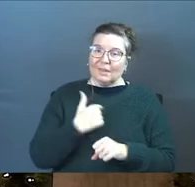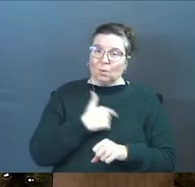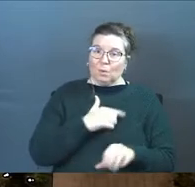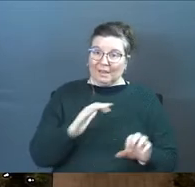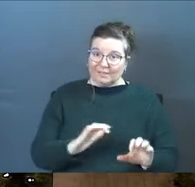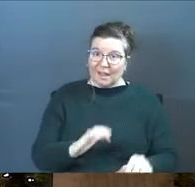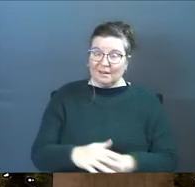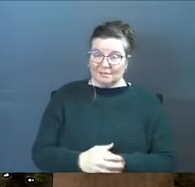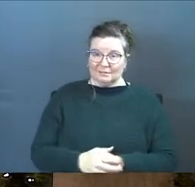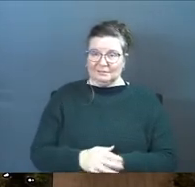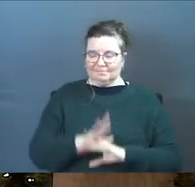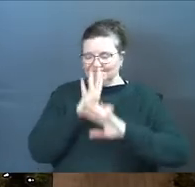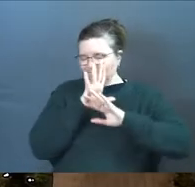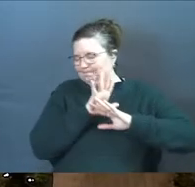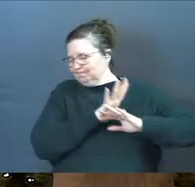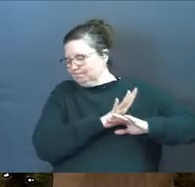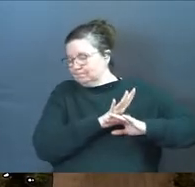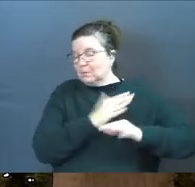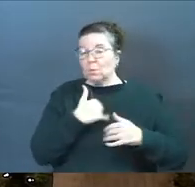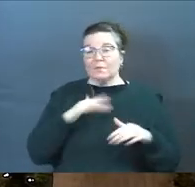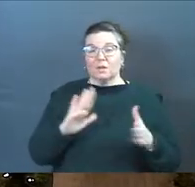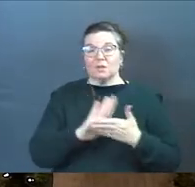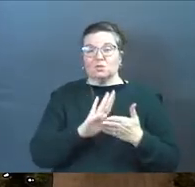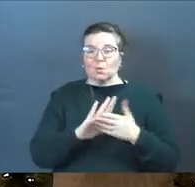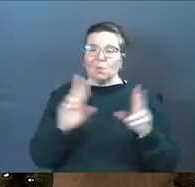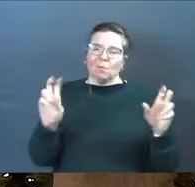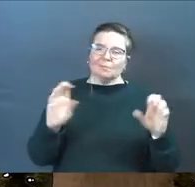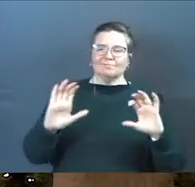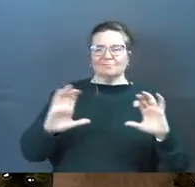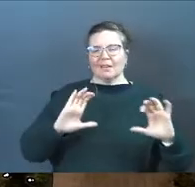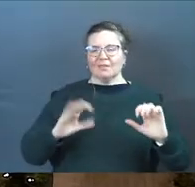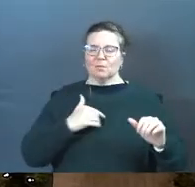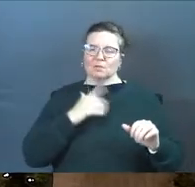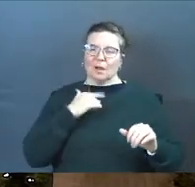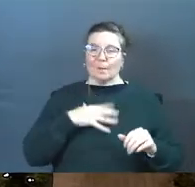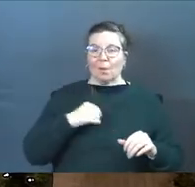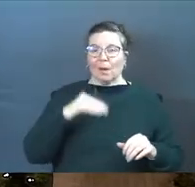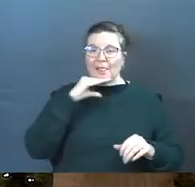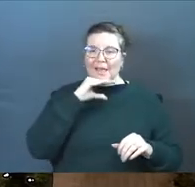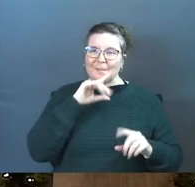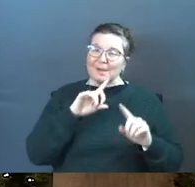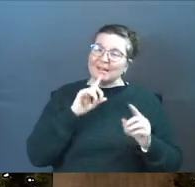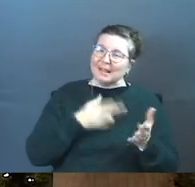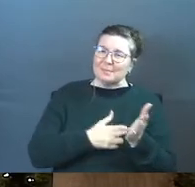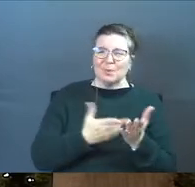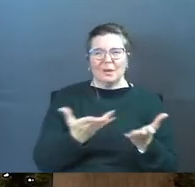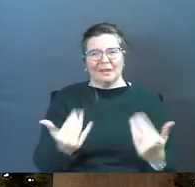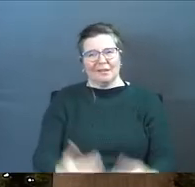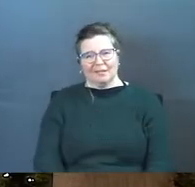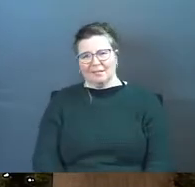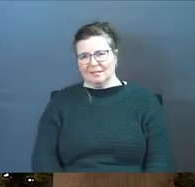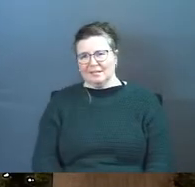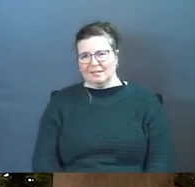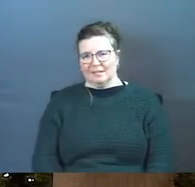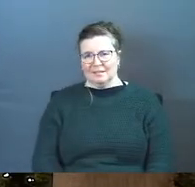we have done and we have these Sunday school conversations and we talk about little white lies but let's be real